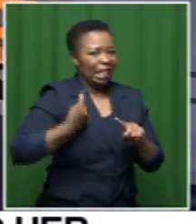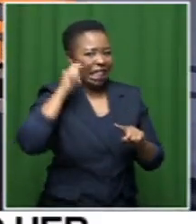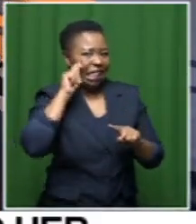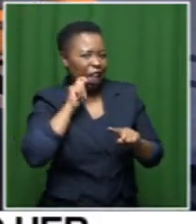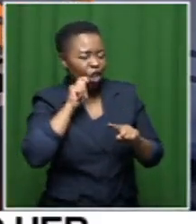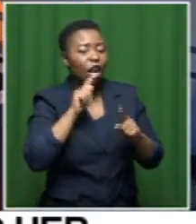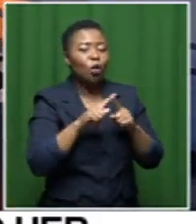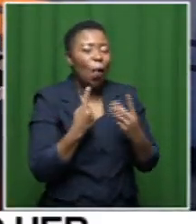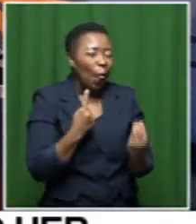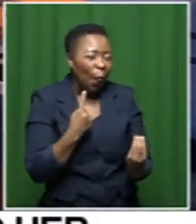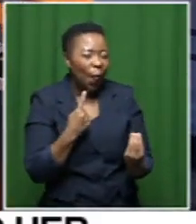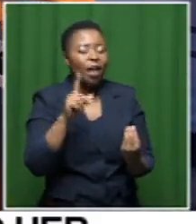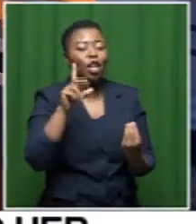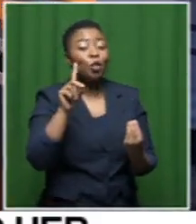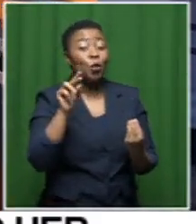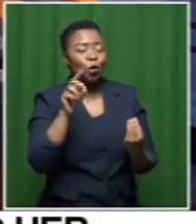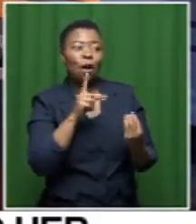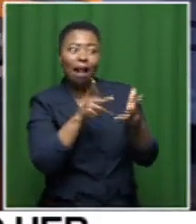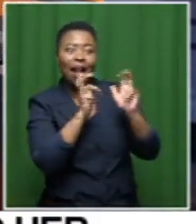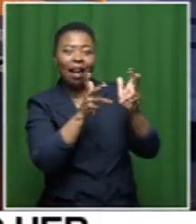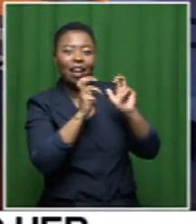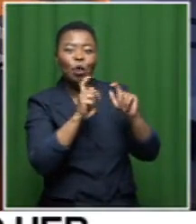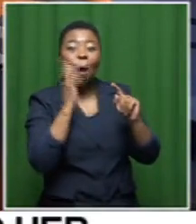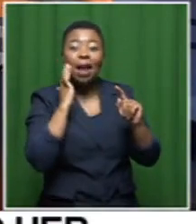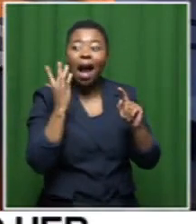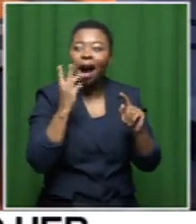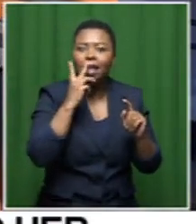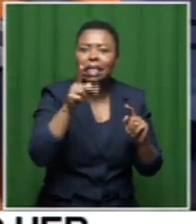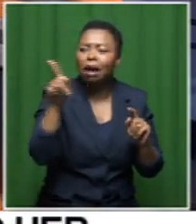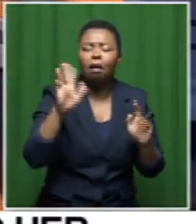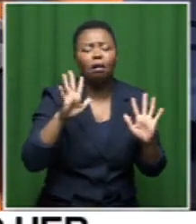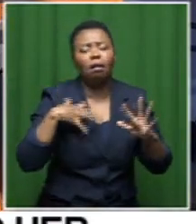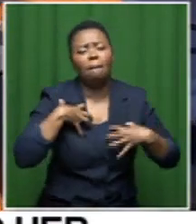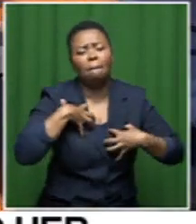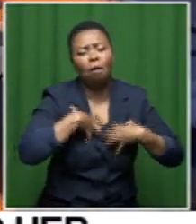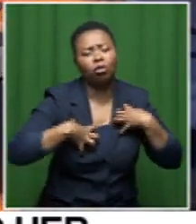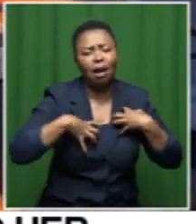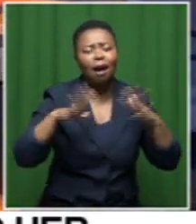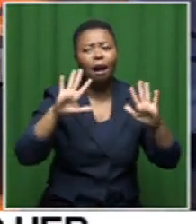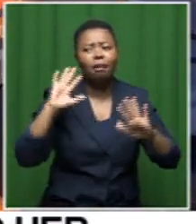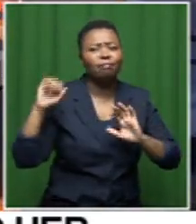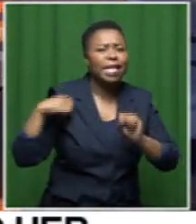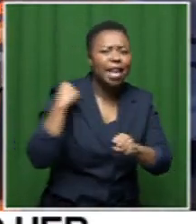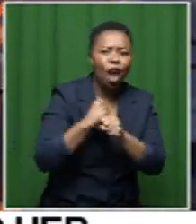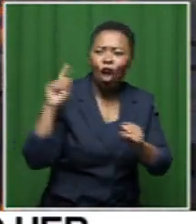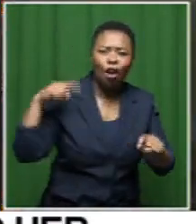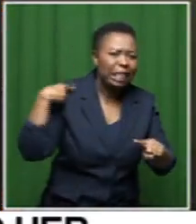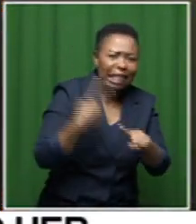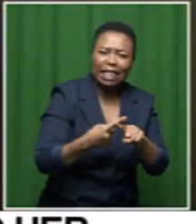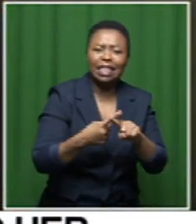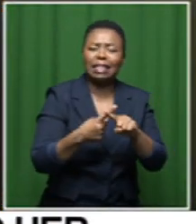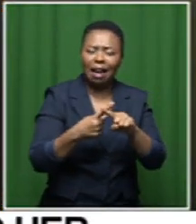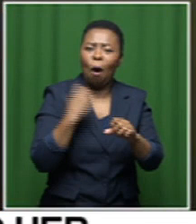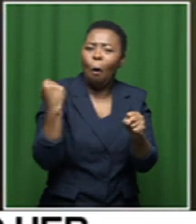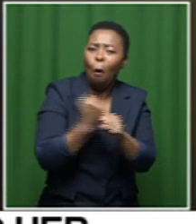since I was a little girl so I think the first time when I saw the lineup I got very emotional I said oh these these years that I've been putting in and really just